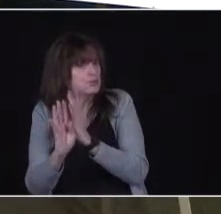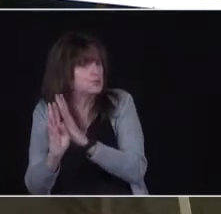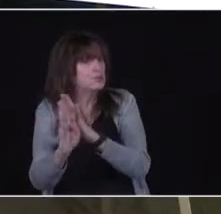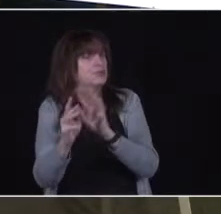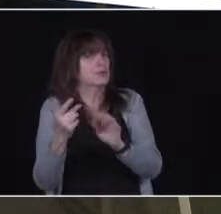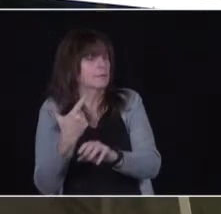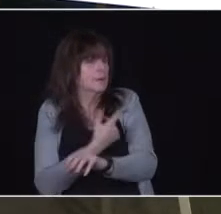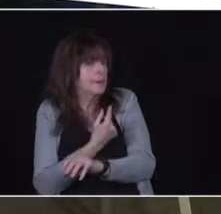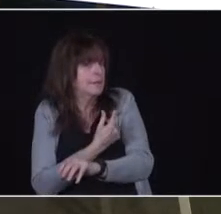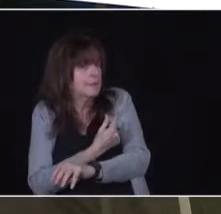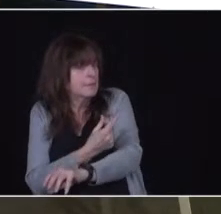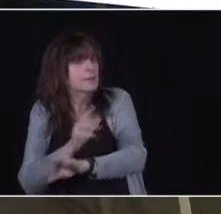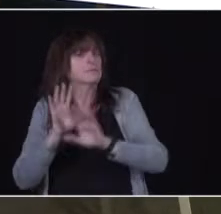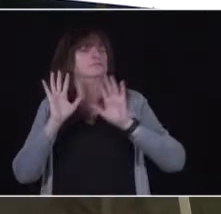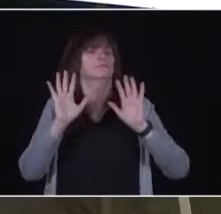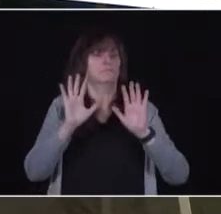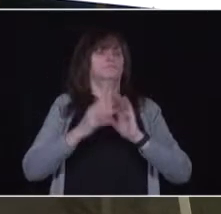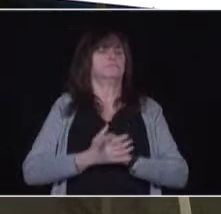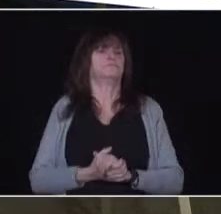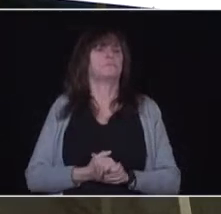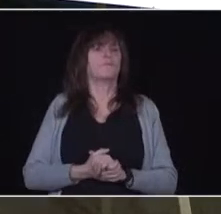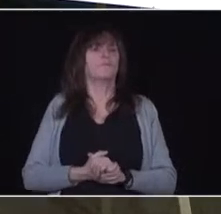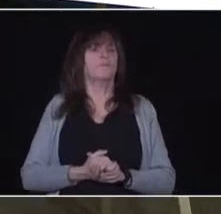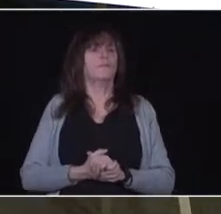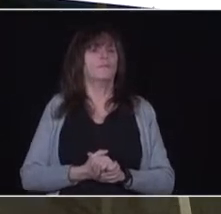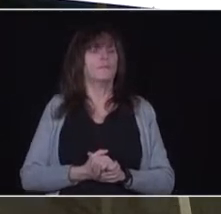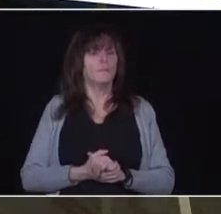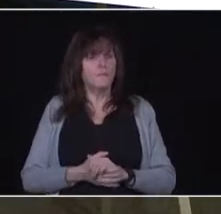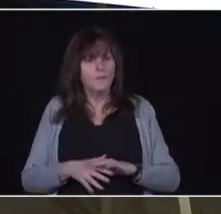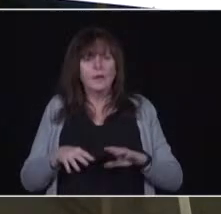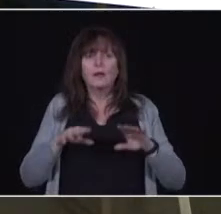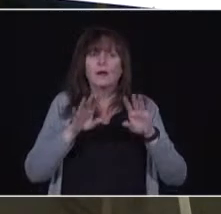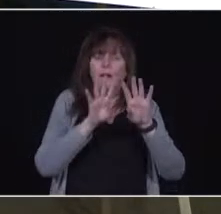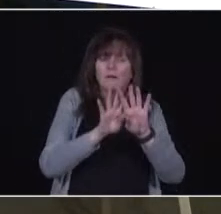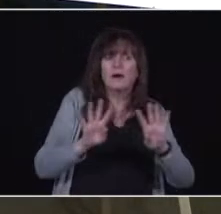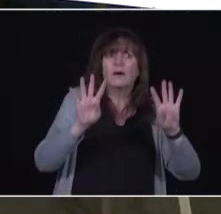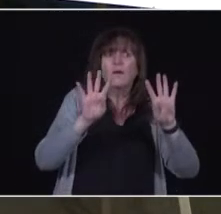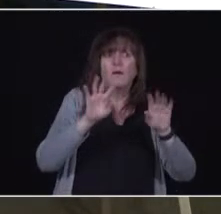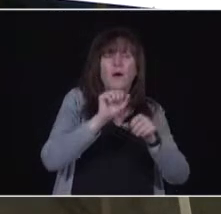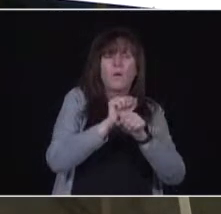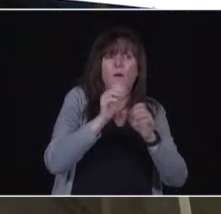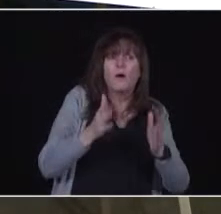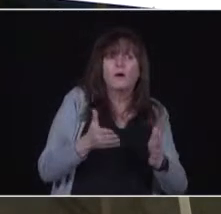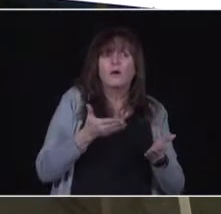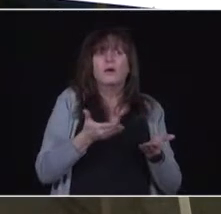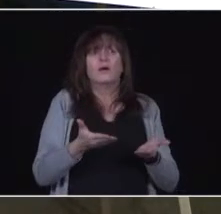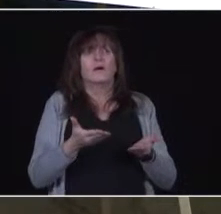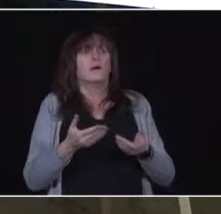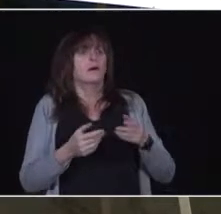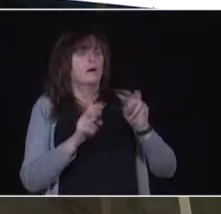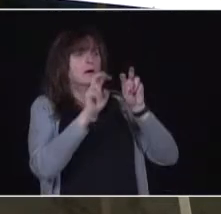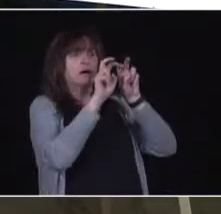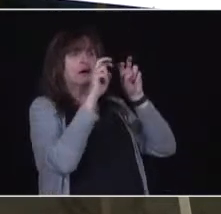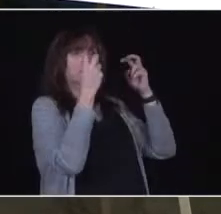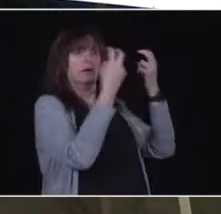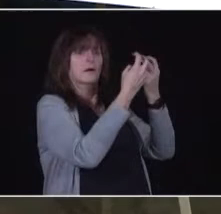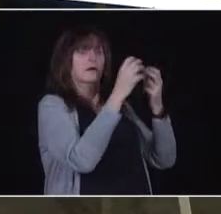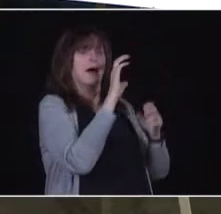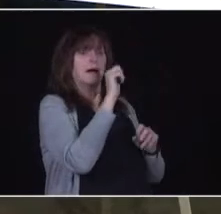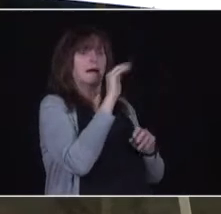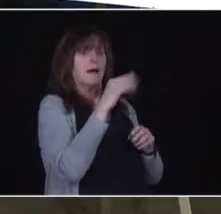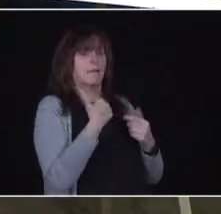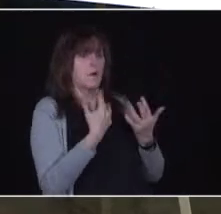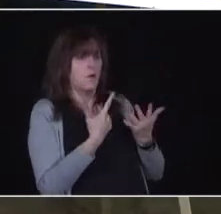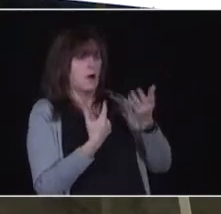into essential workers and we have yet to receive the direction from cabinet on the details of the essential workers. We believe that will be soon.